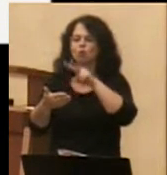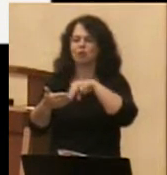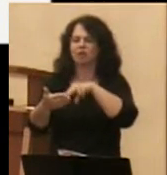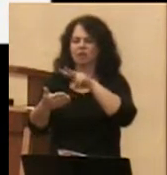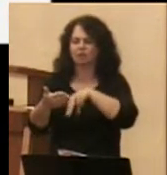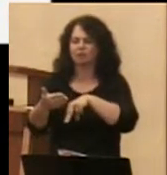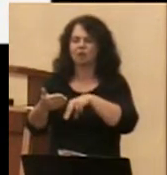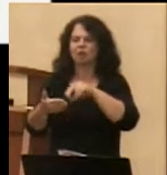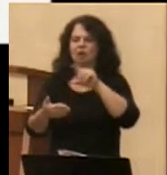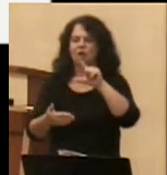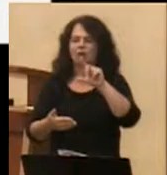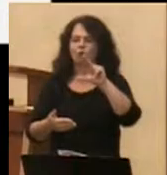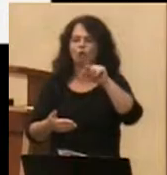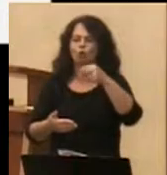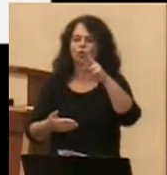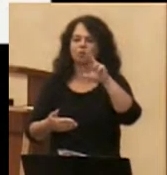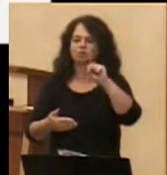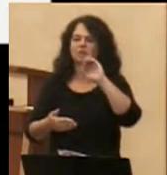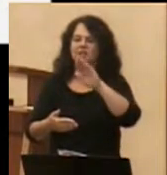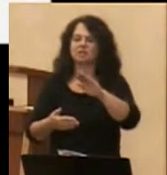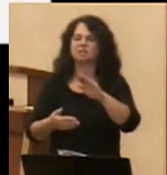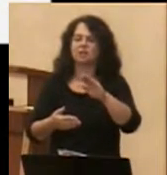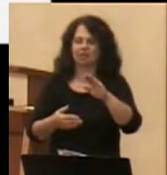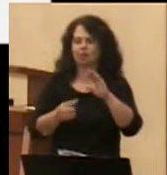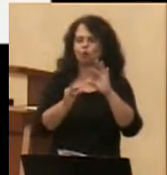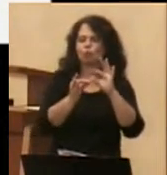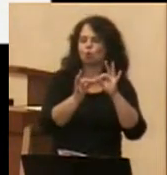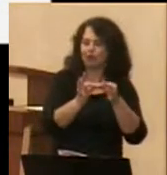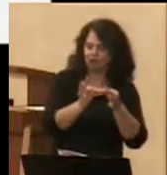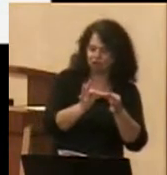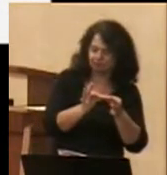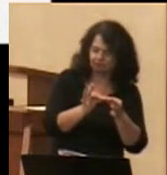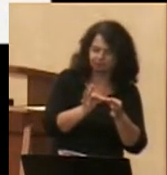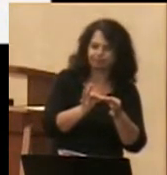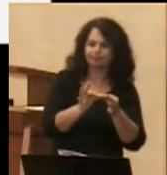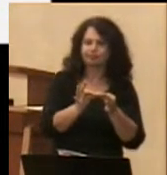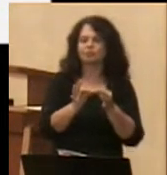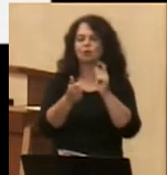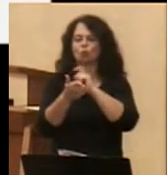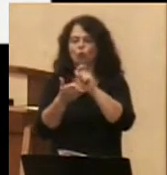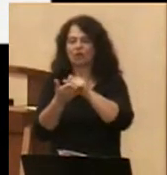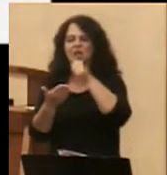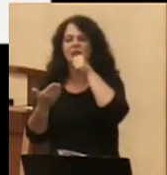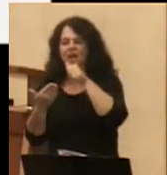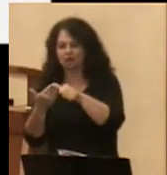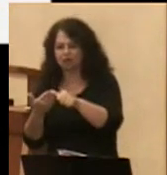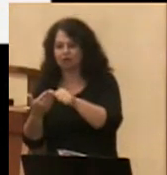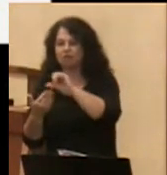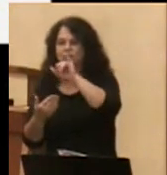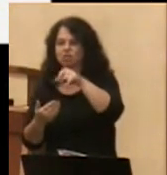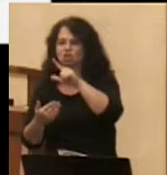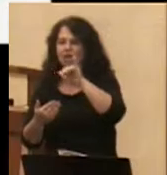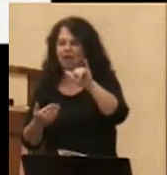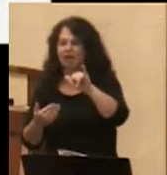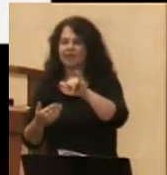interpretation of his seal written in a letter on July 8,